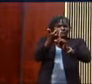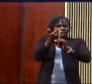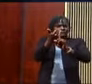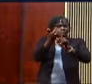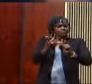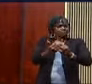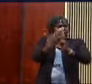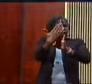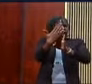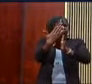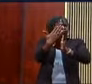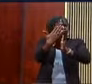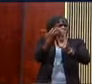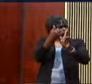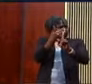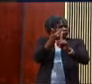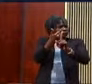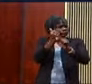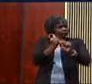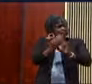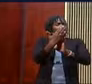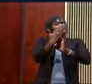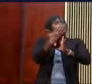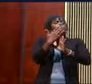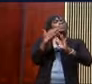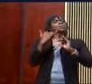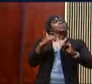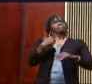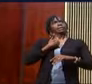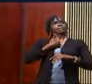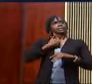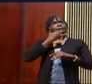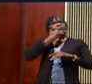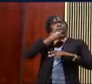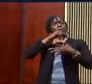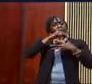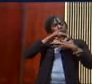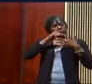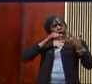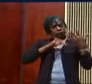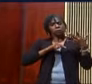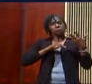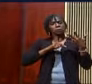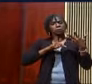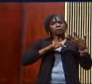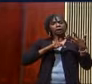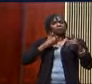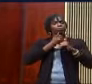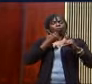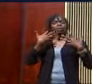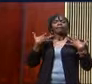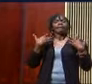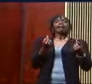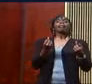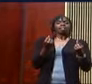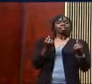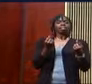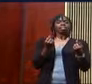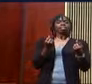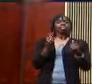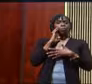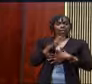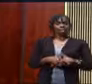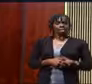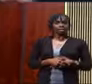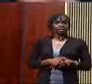yourself. Prayer lets you know that you want to heal from it, but first you've got to deal with it. Look what he